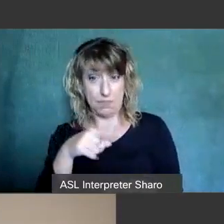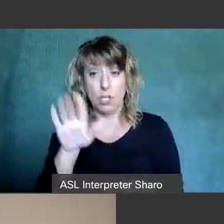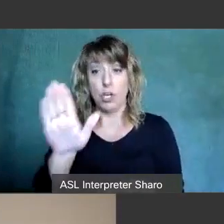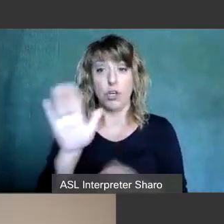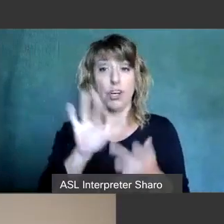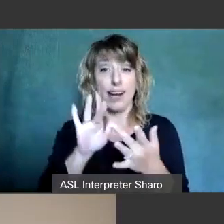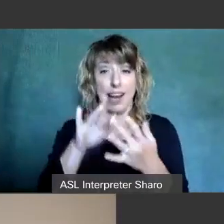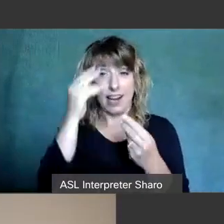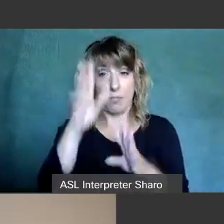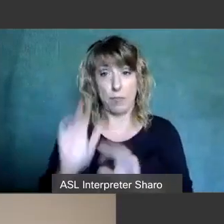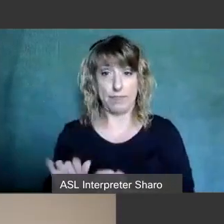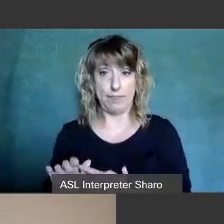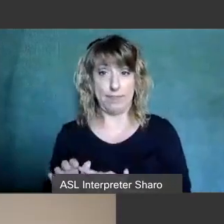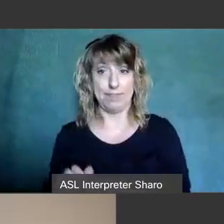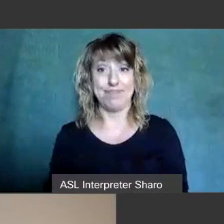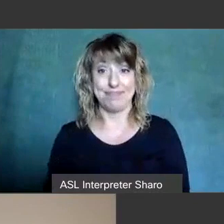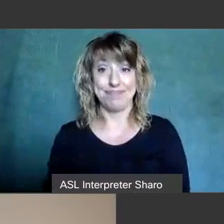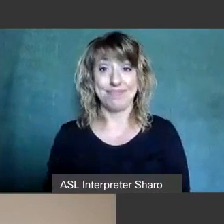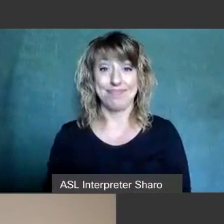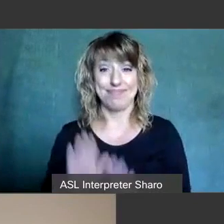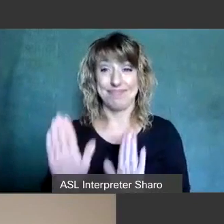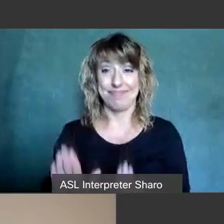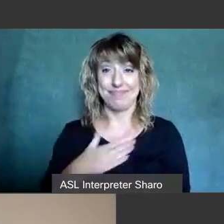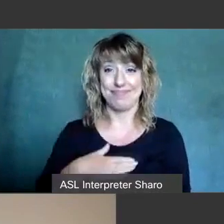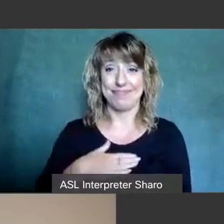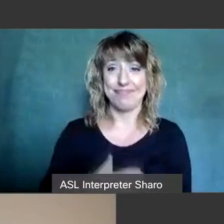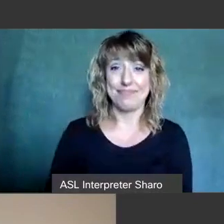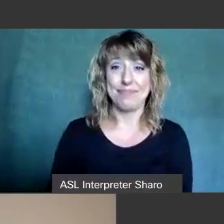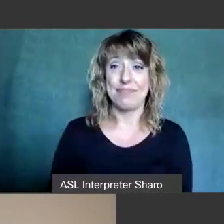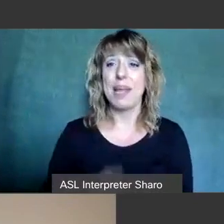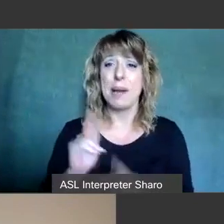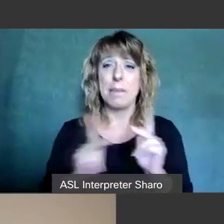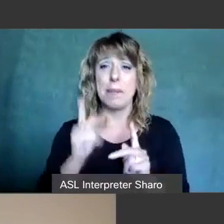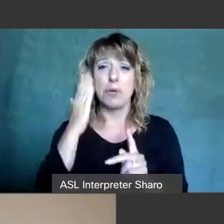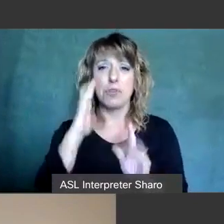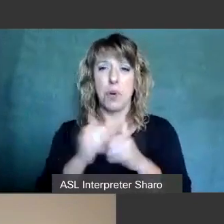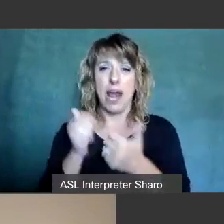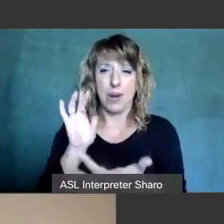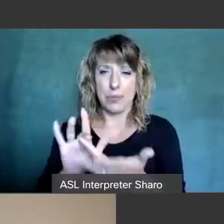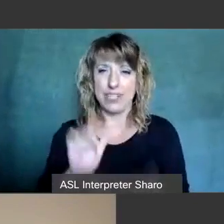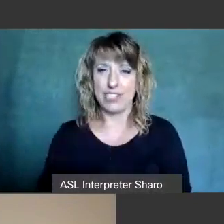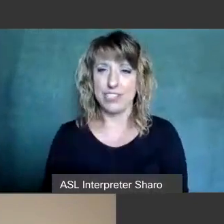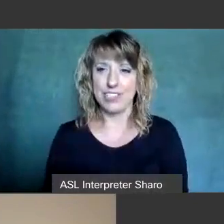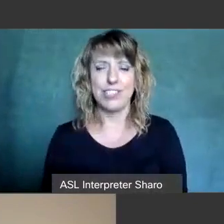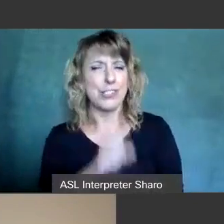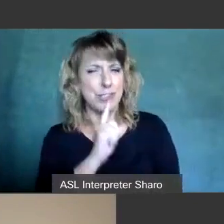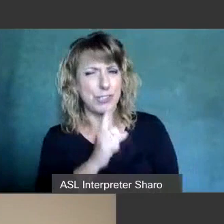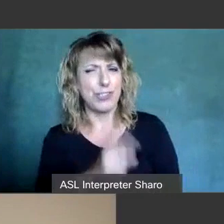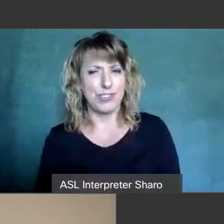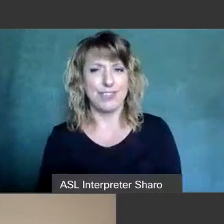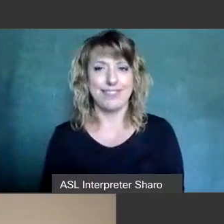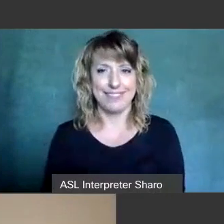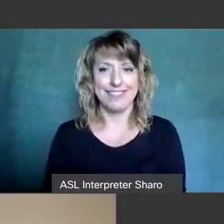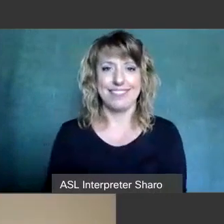contact information that would be great so people know how to reach you sure would that be okay